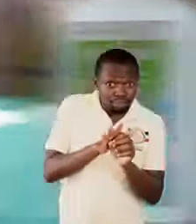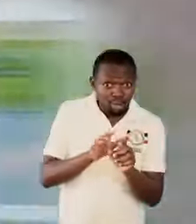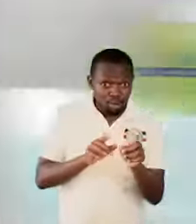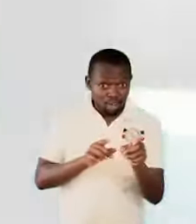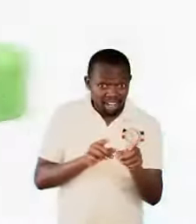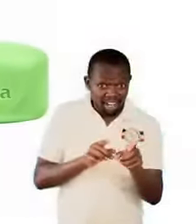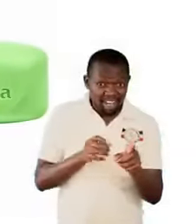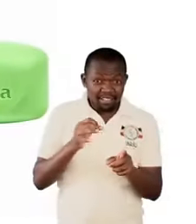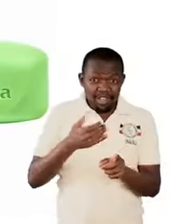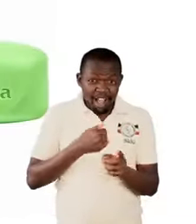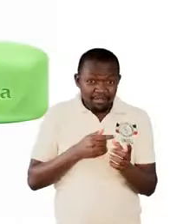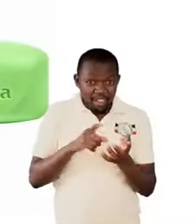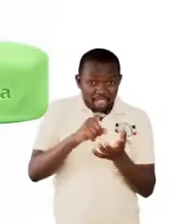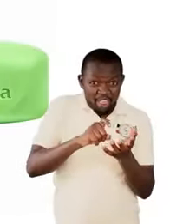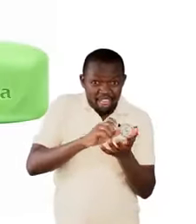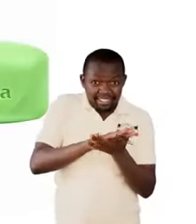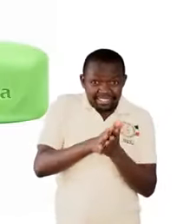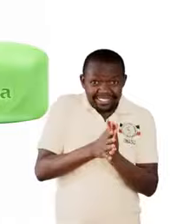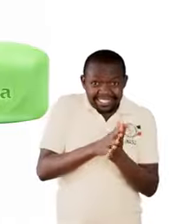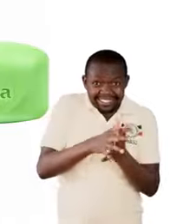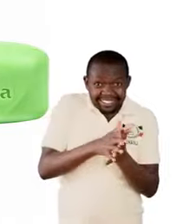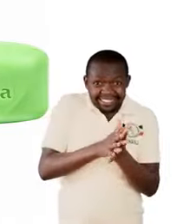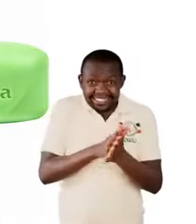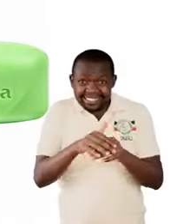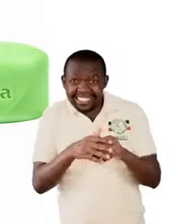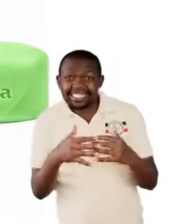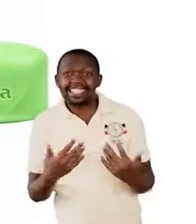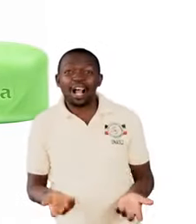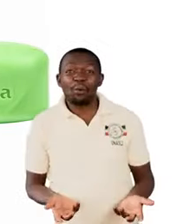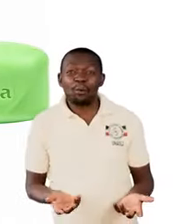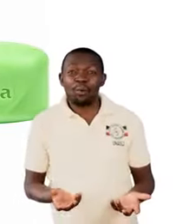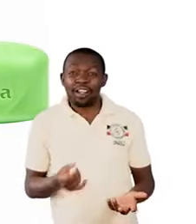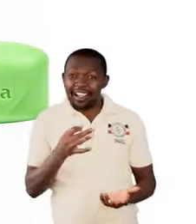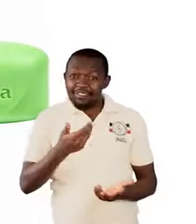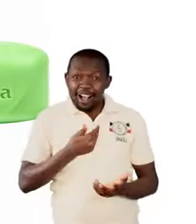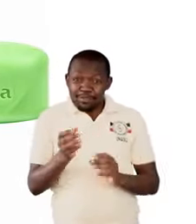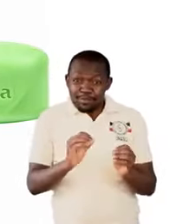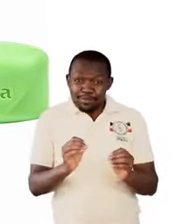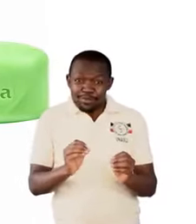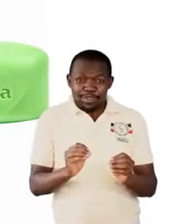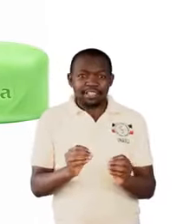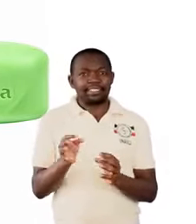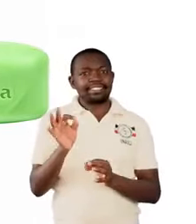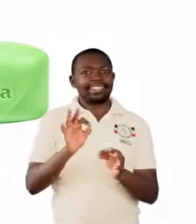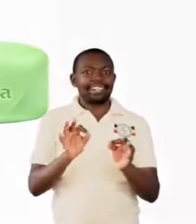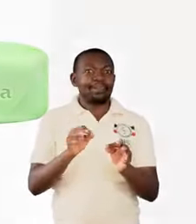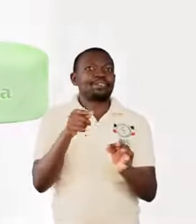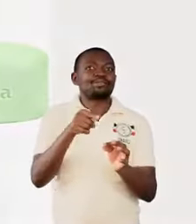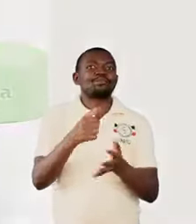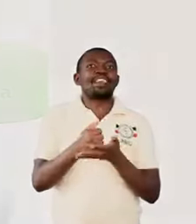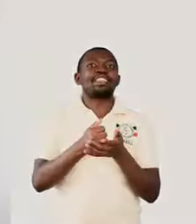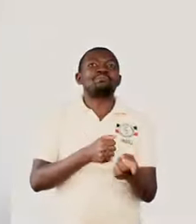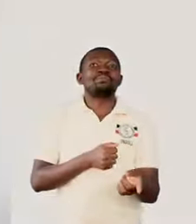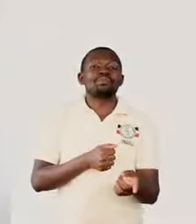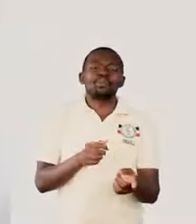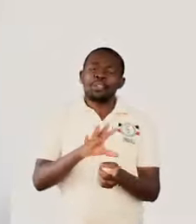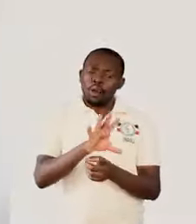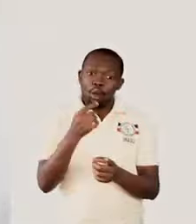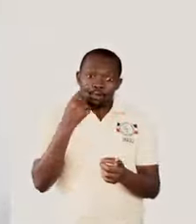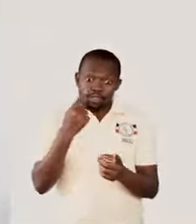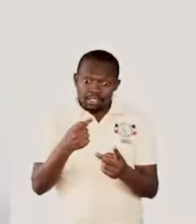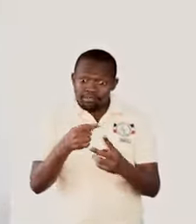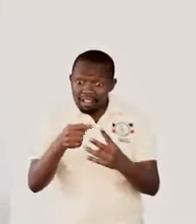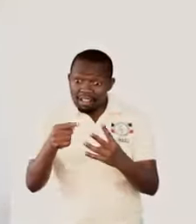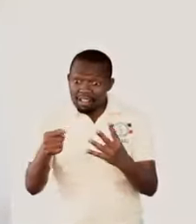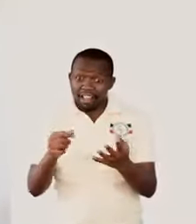the soap we are using to wash our hands regularly, are all a result of the knowledge of